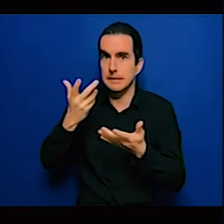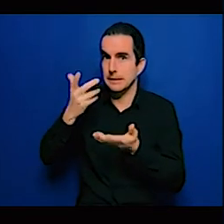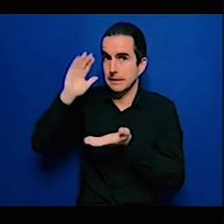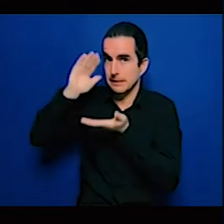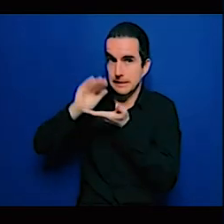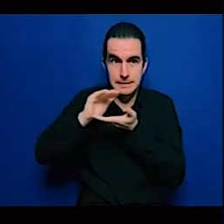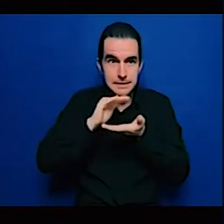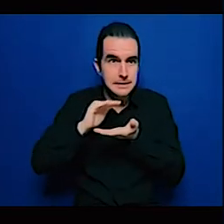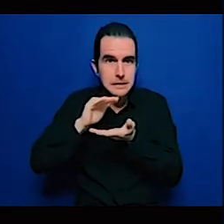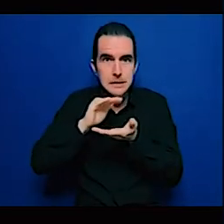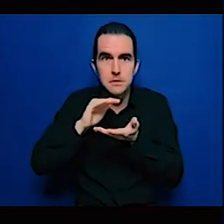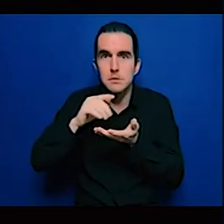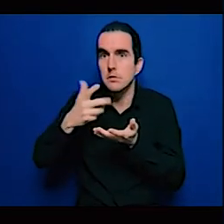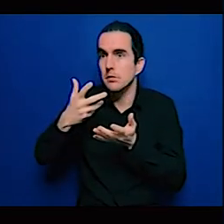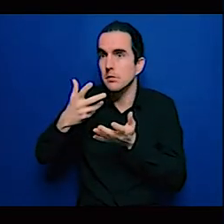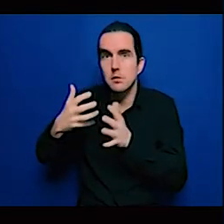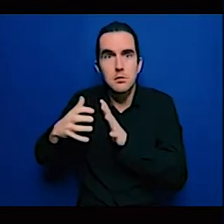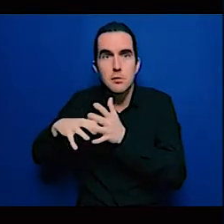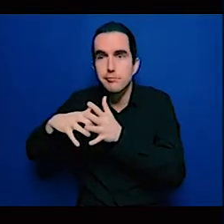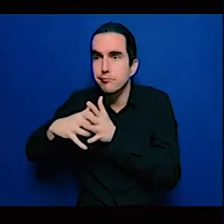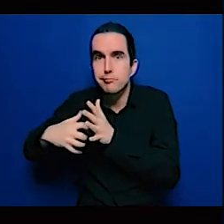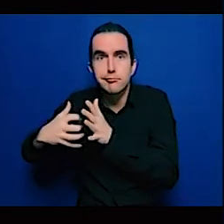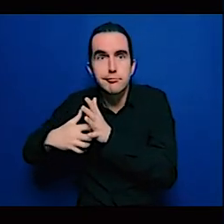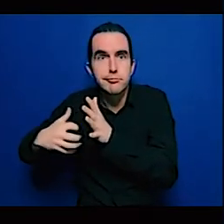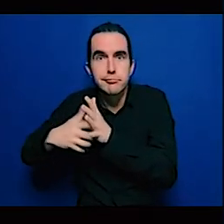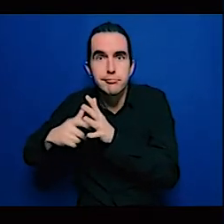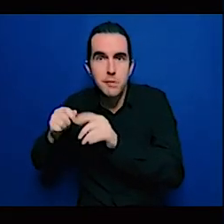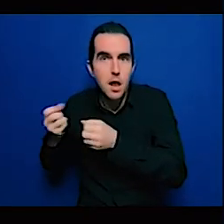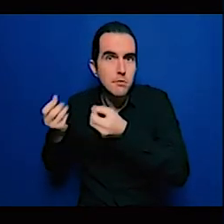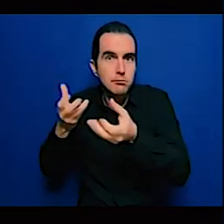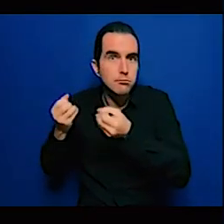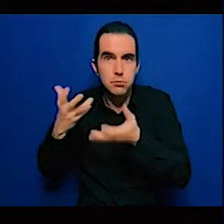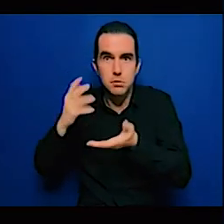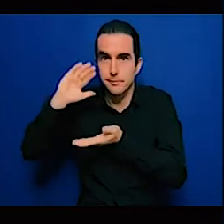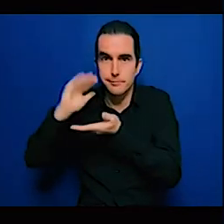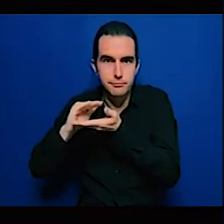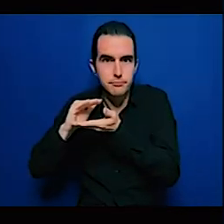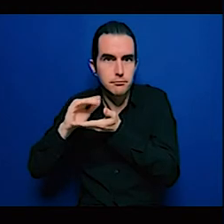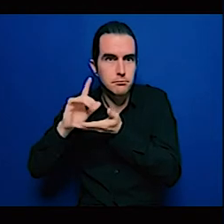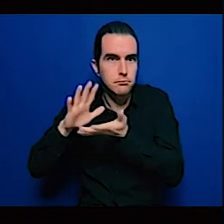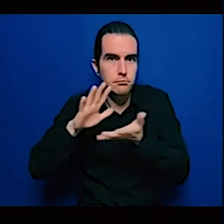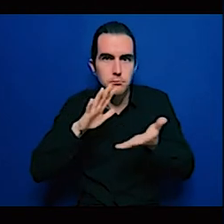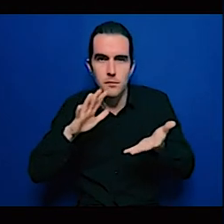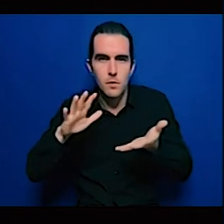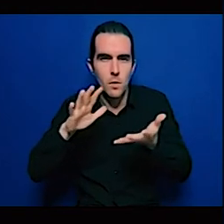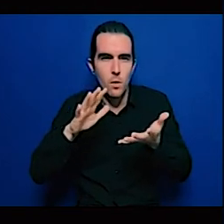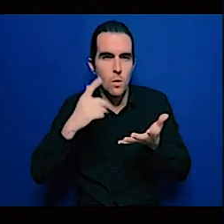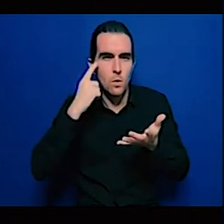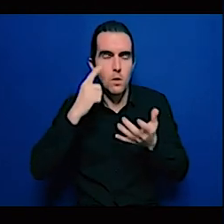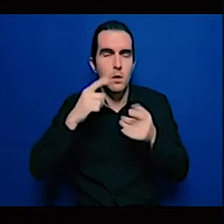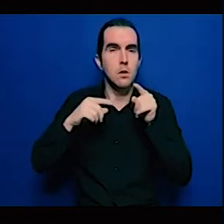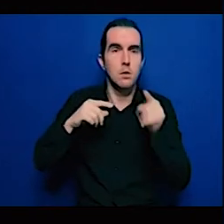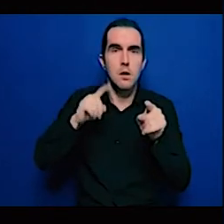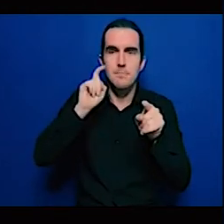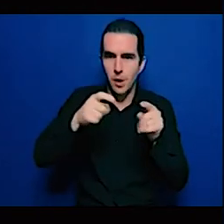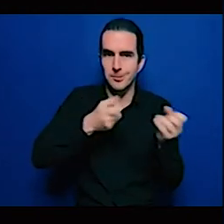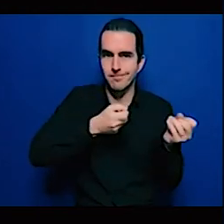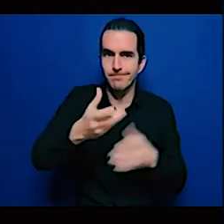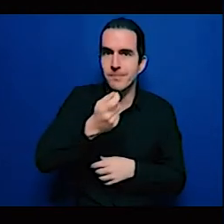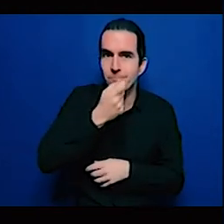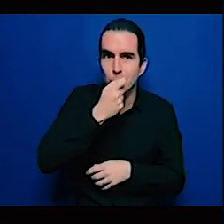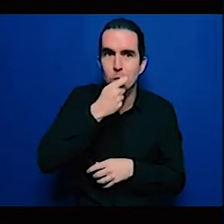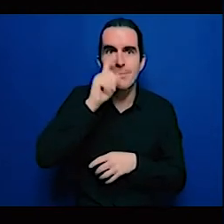there are many disparities between urban and rural areas in Africa and 80% of that population